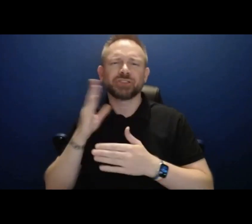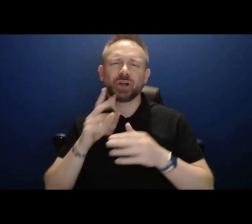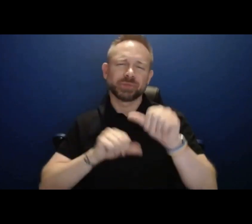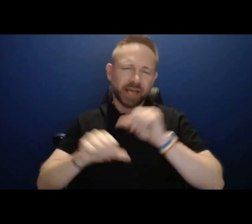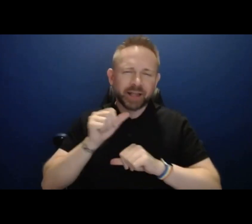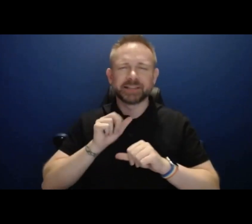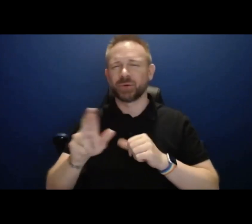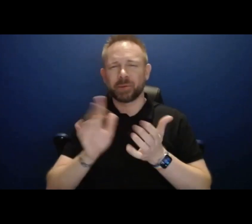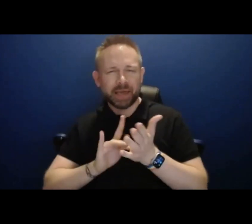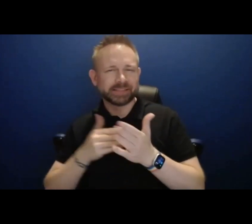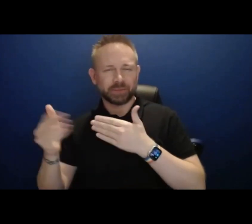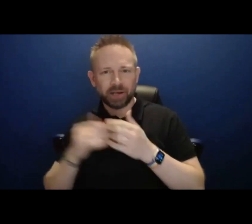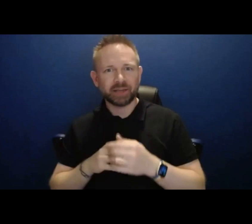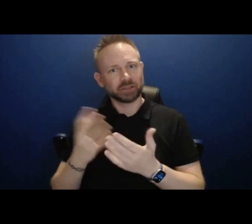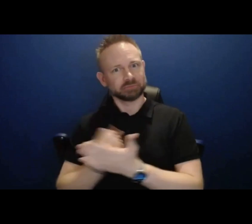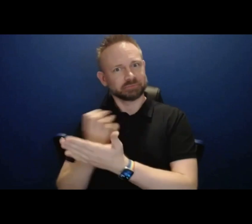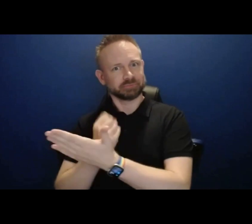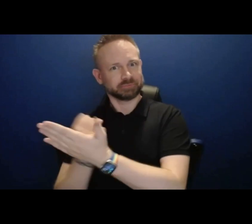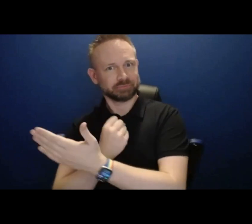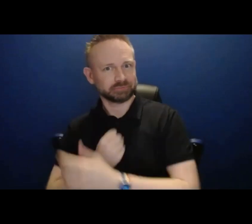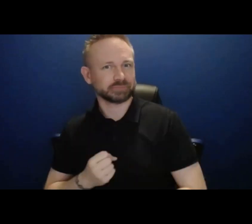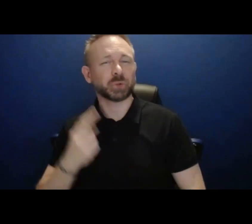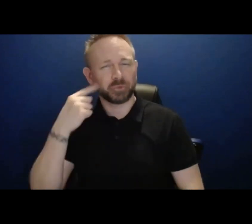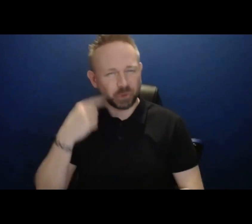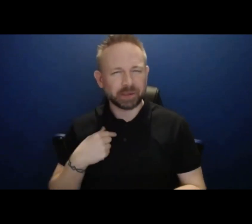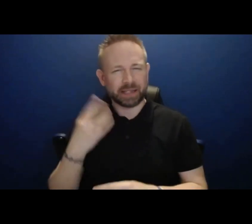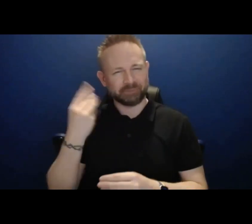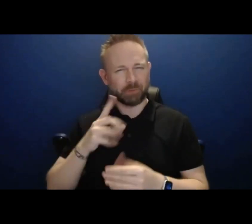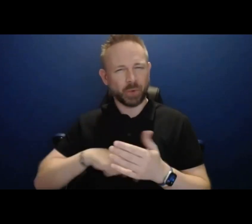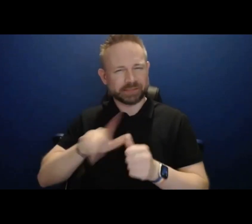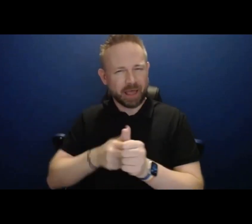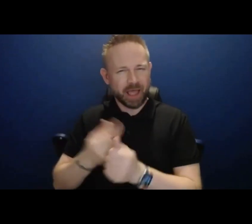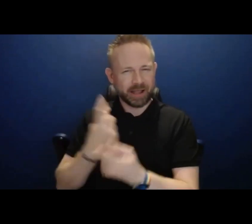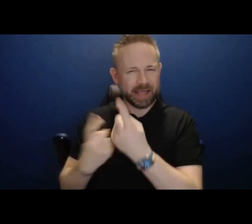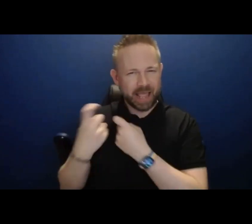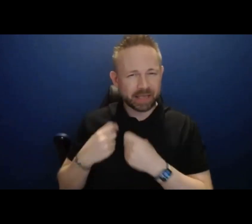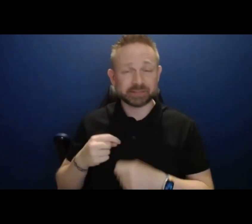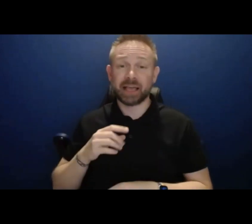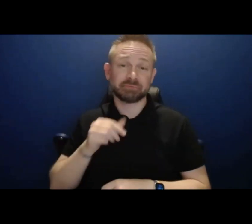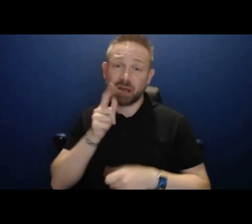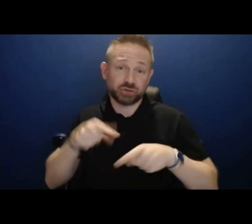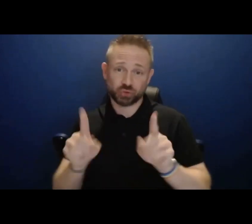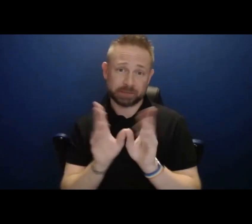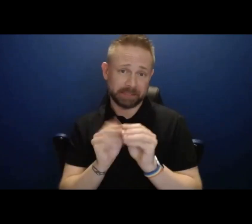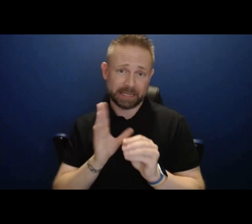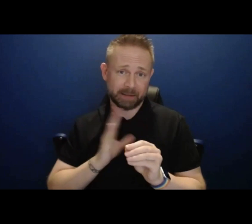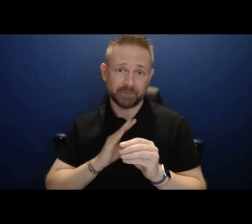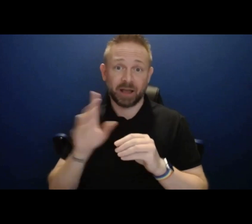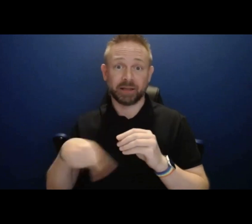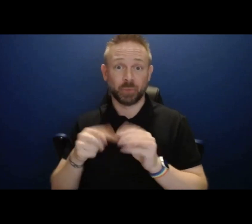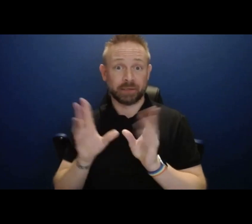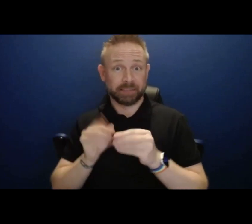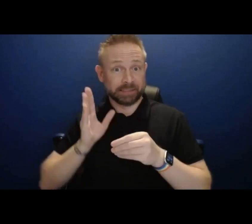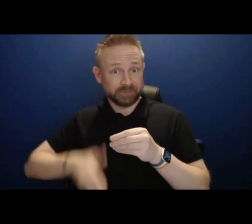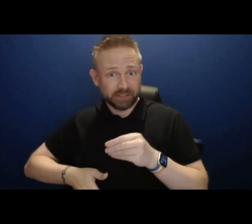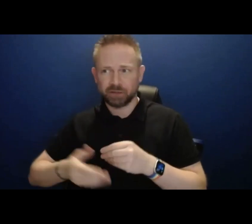you know, are maybe thinking that behind the scenes of questions like this. I'm happy to chat more offline as well, if you'd like to, but I encourage you to, to